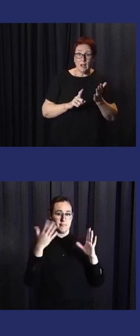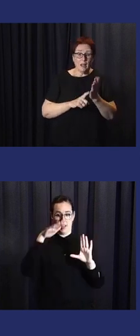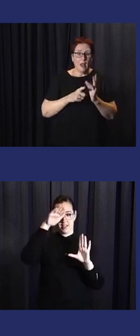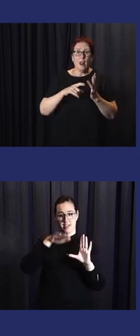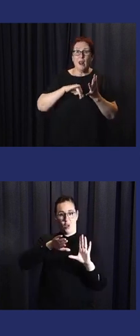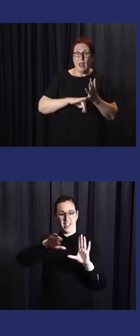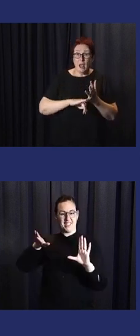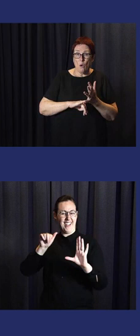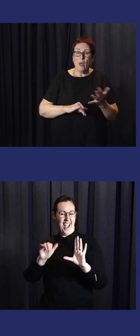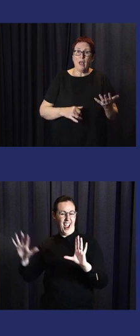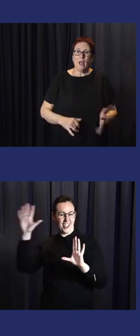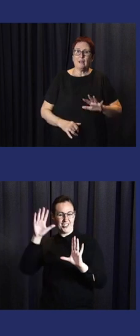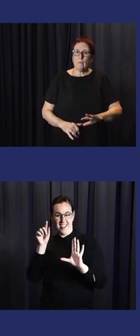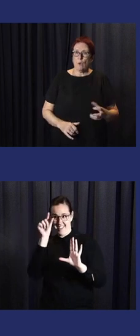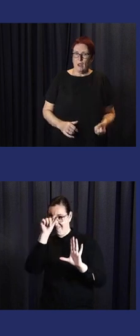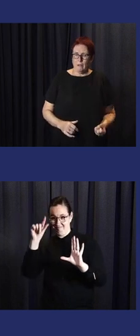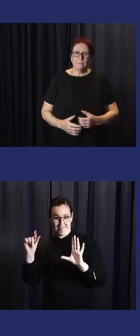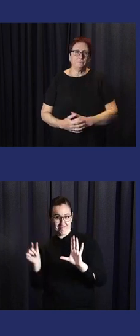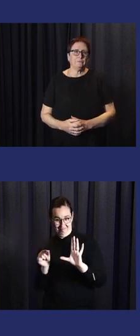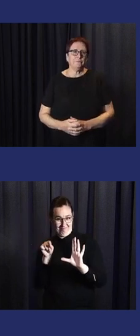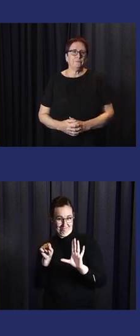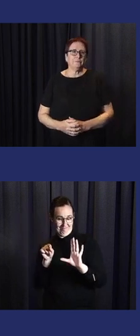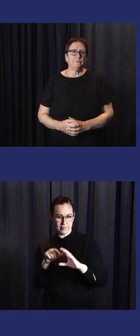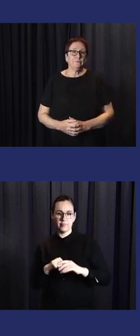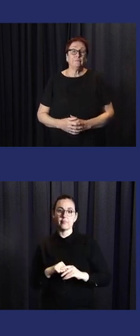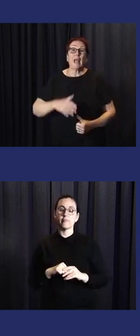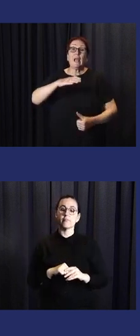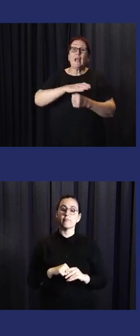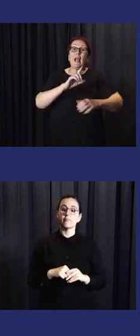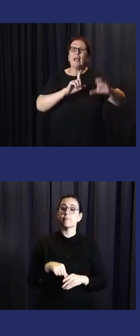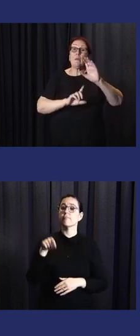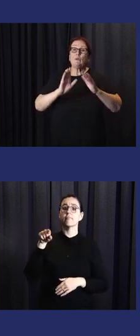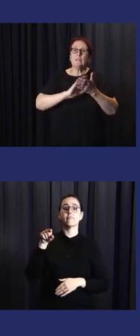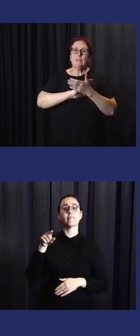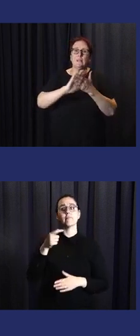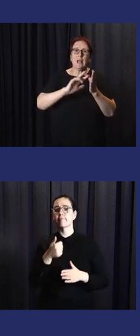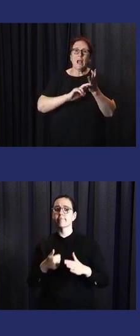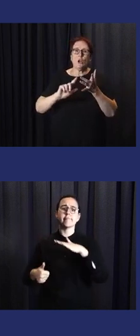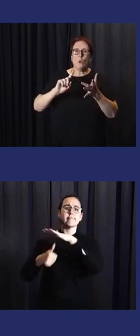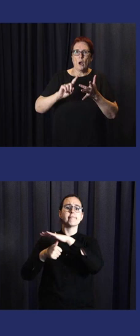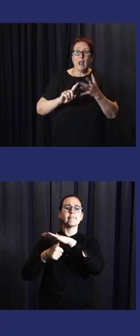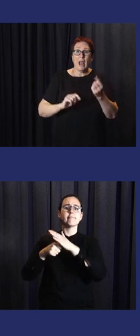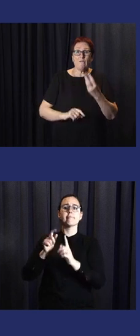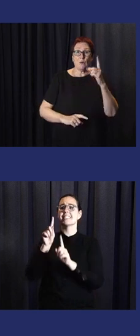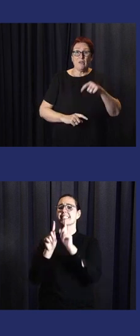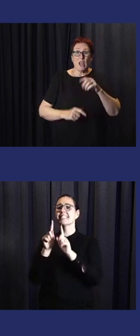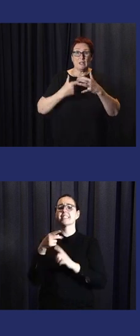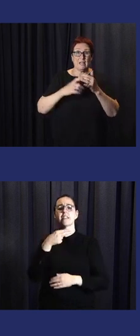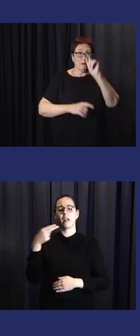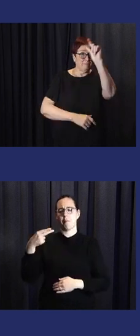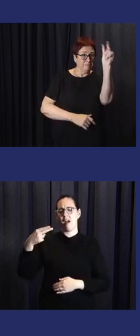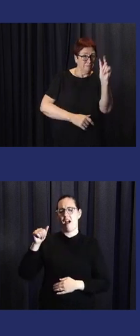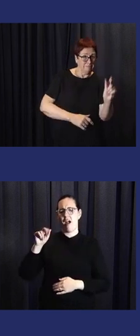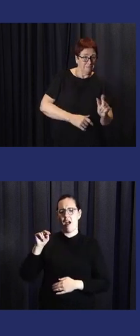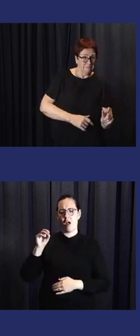is in Southeast Asia, adjacent to China, Laos and Cambodia. Our capital is Hanoi. And you